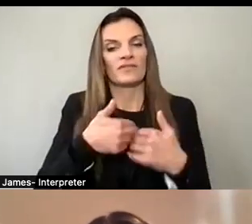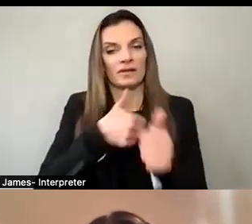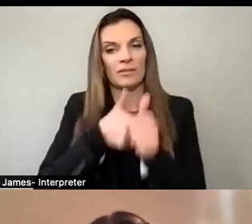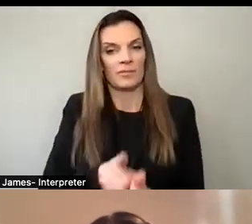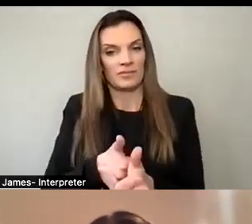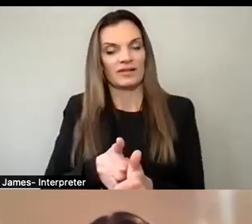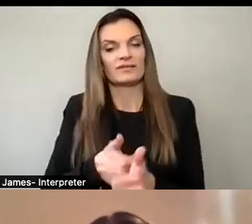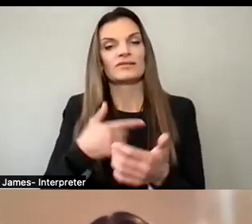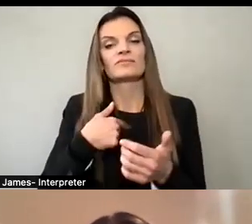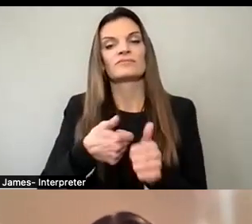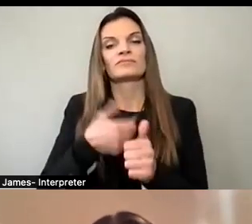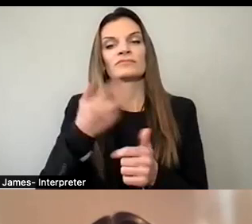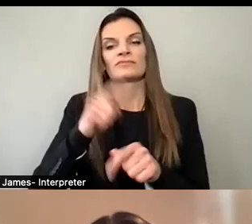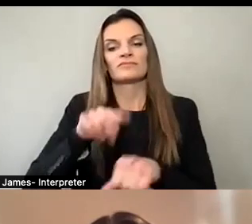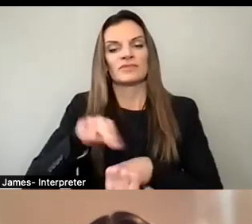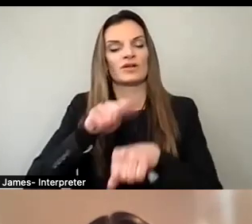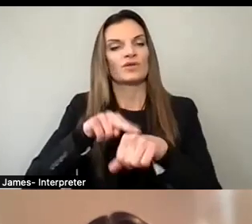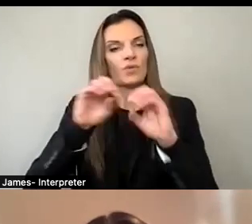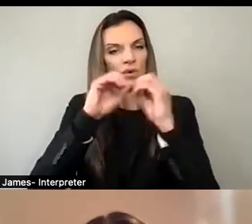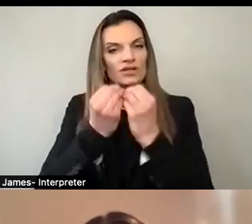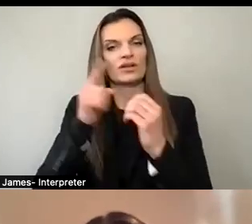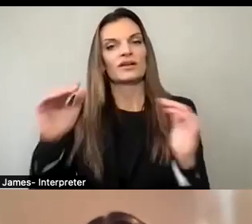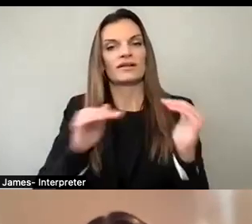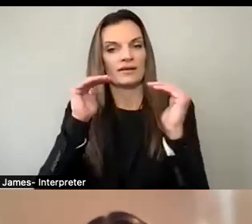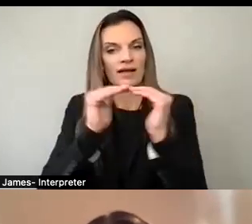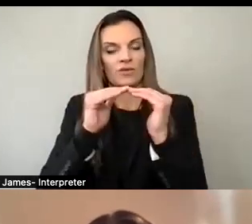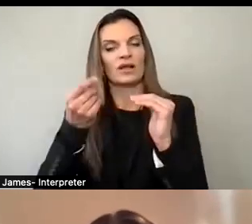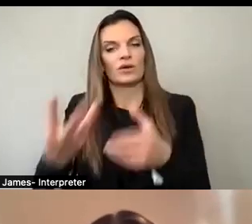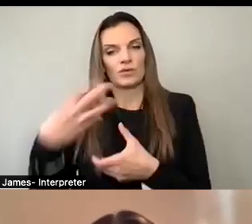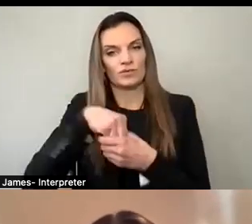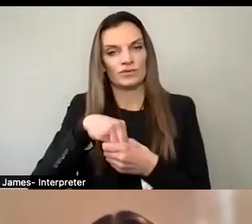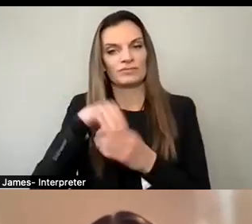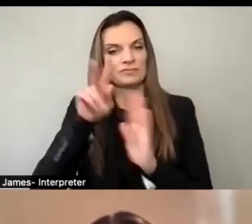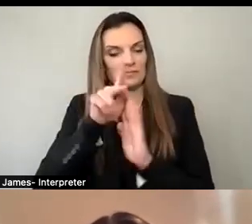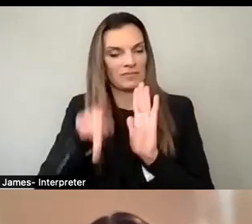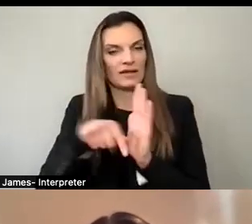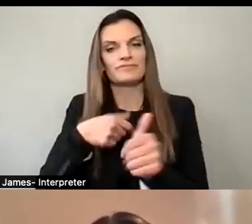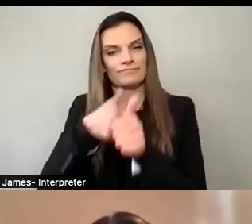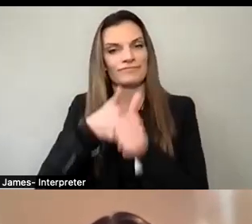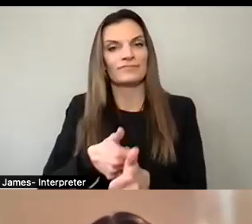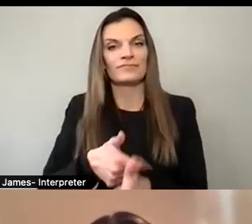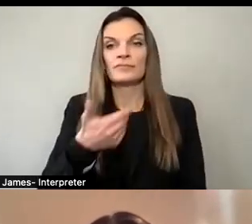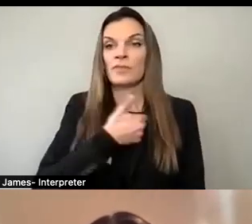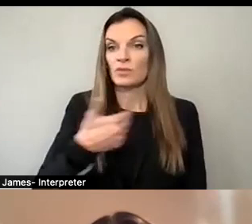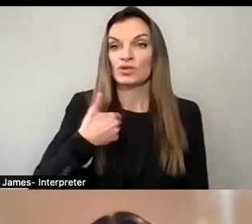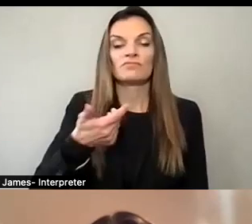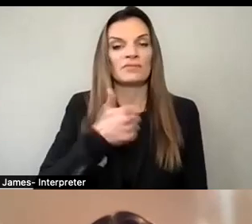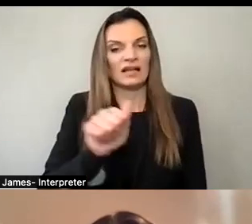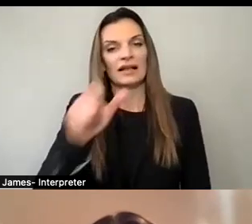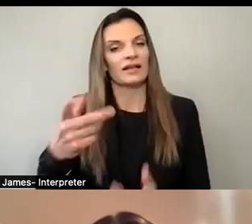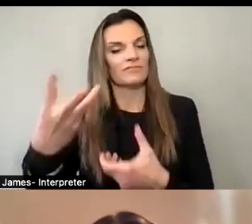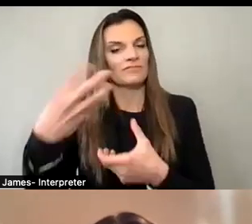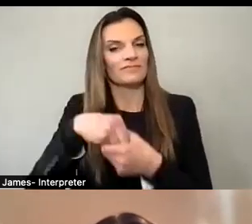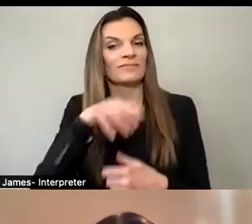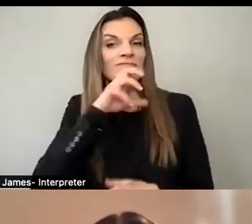practice with the national organization's diversity, equity and inclusion policy. Membership is open to everyone 16 years of age or older.